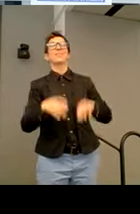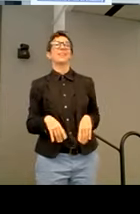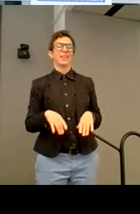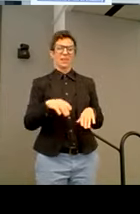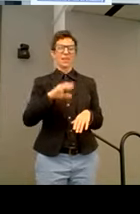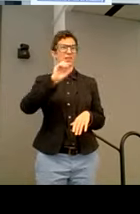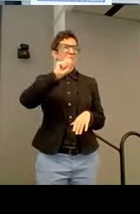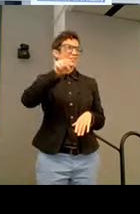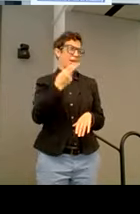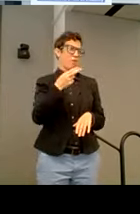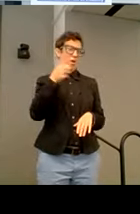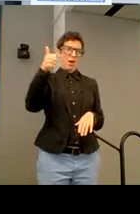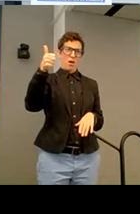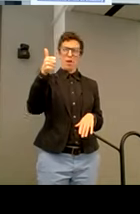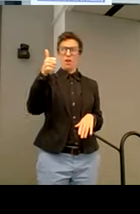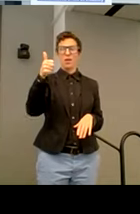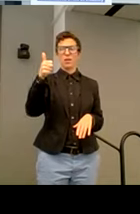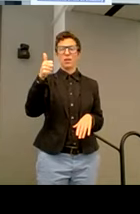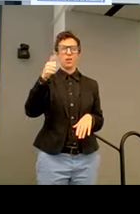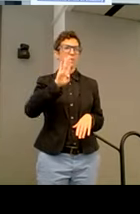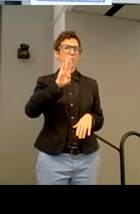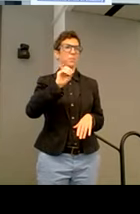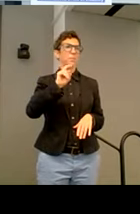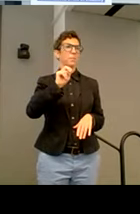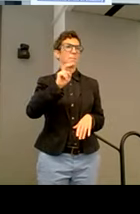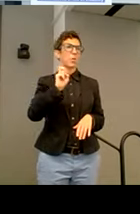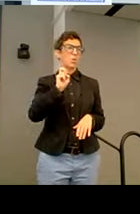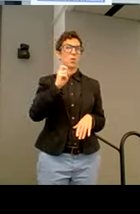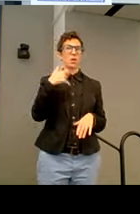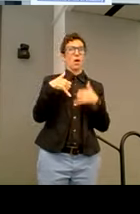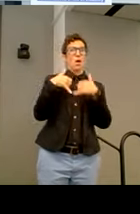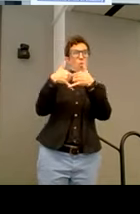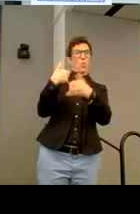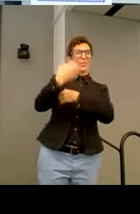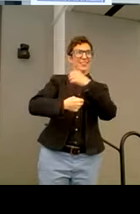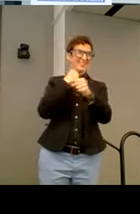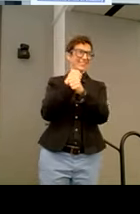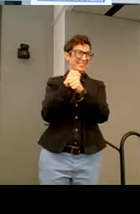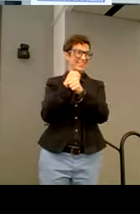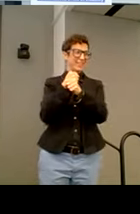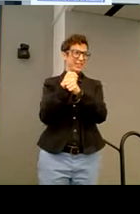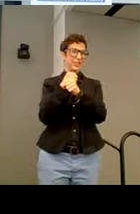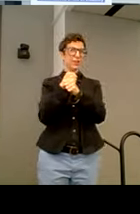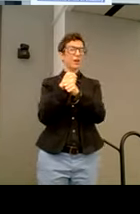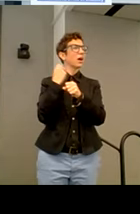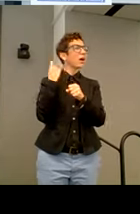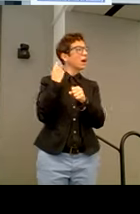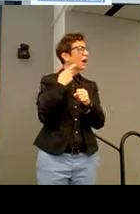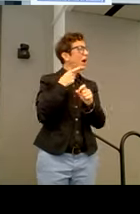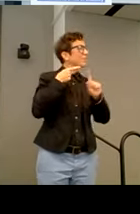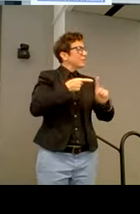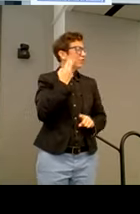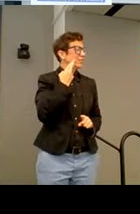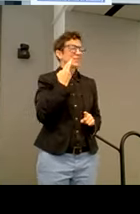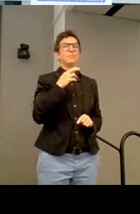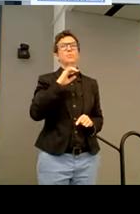Sarah is an, is another person where we're, we're giving her this award this year. And there's some specific things that